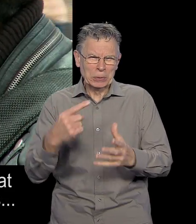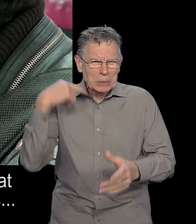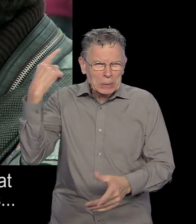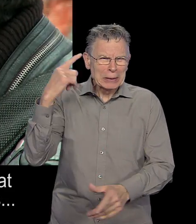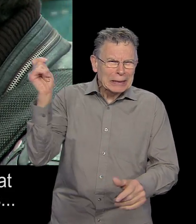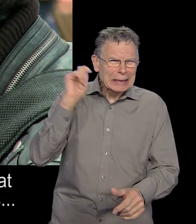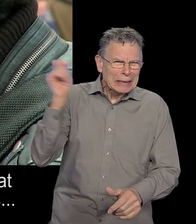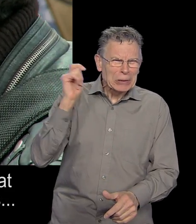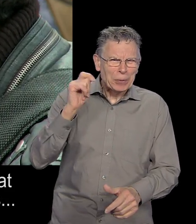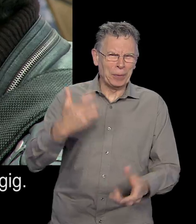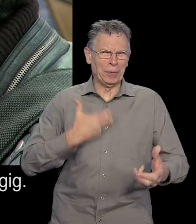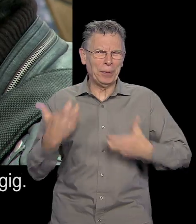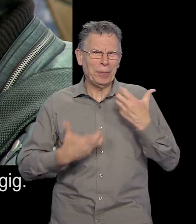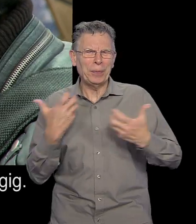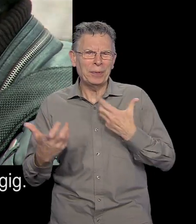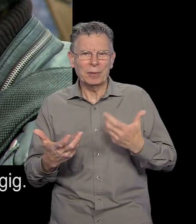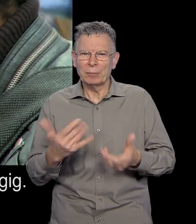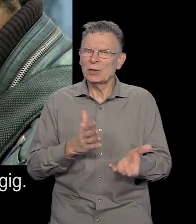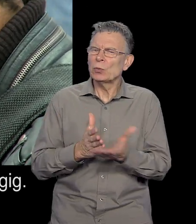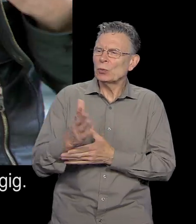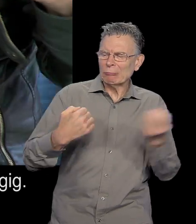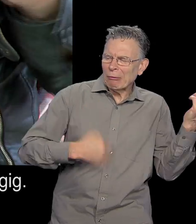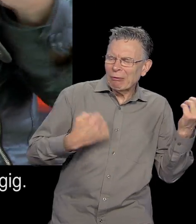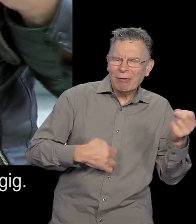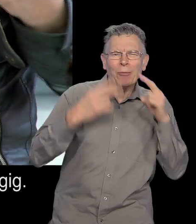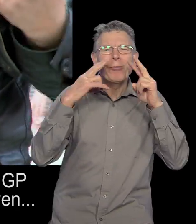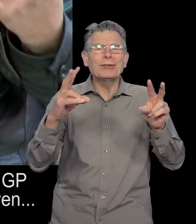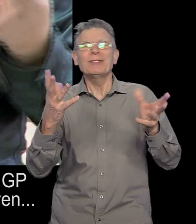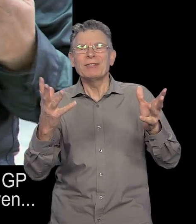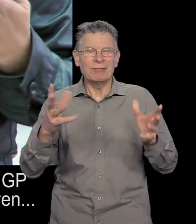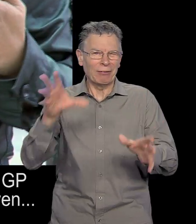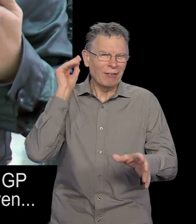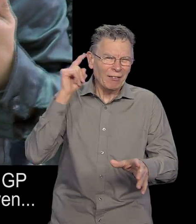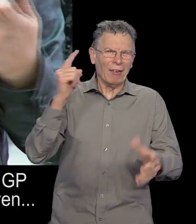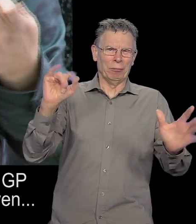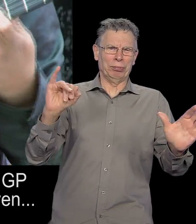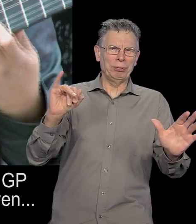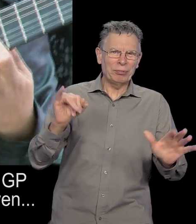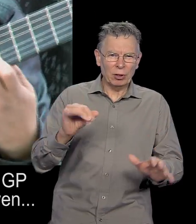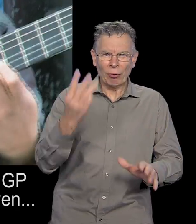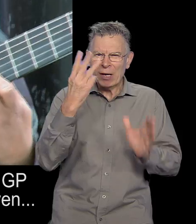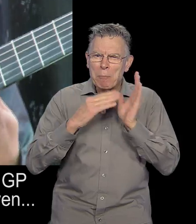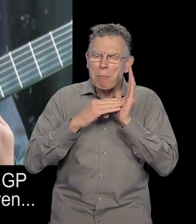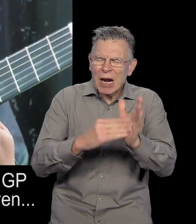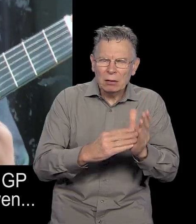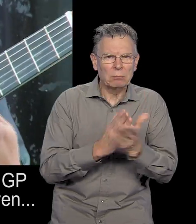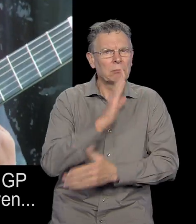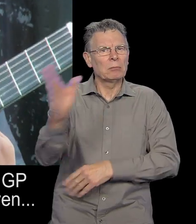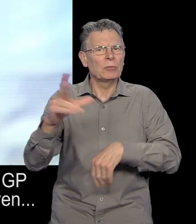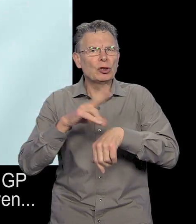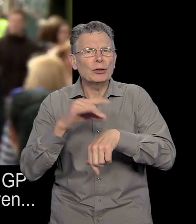annoying ringing in your ears. You get it after a night out or a gig. Three million have visited their GP about it